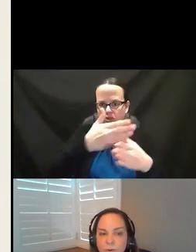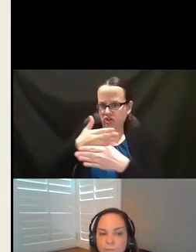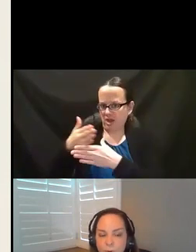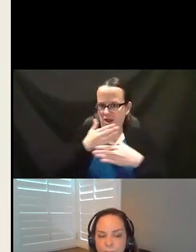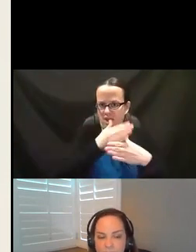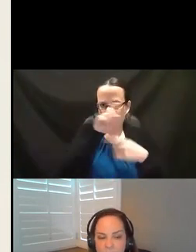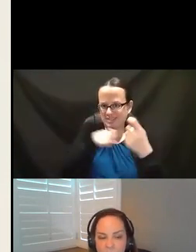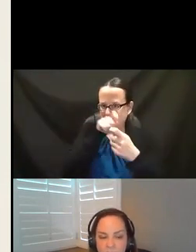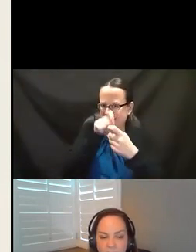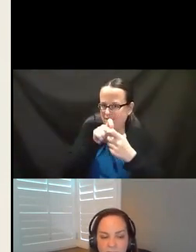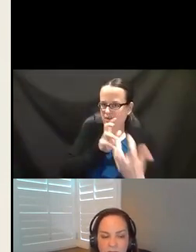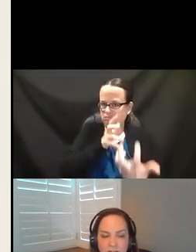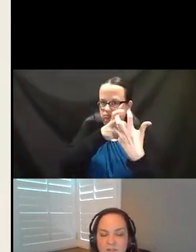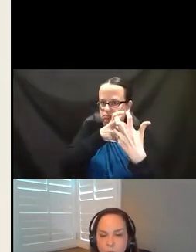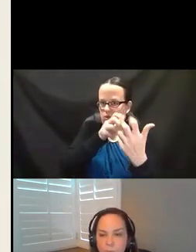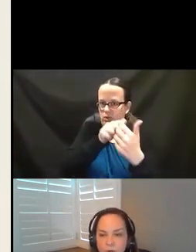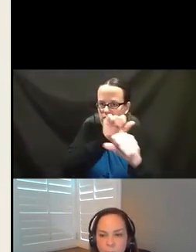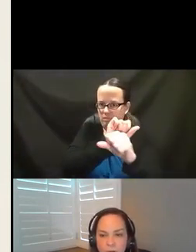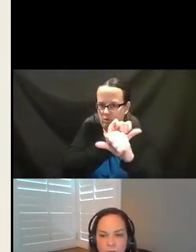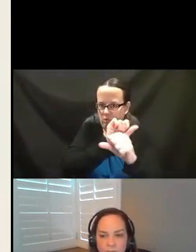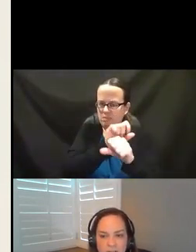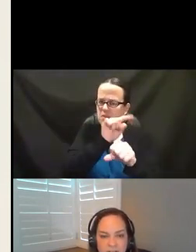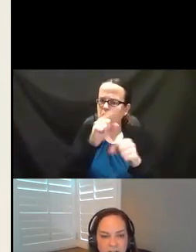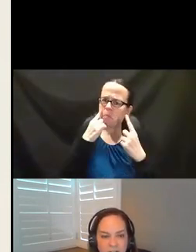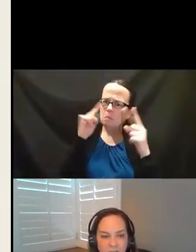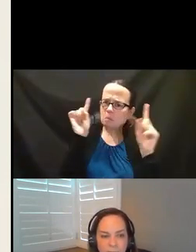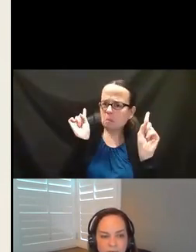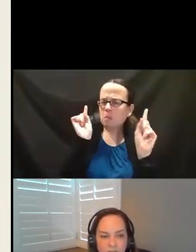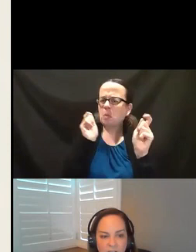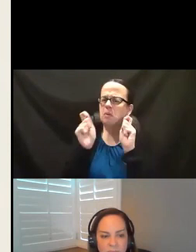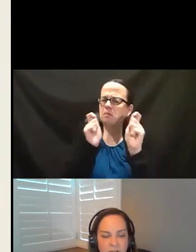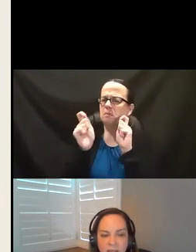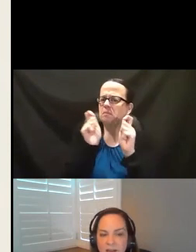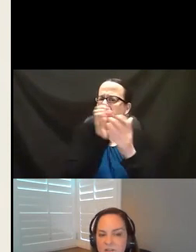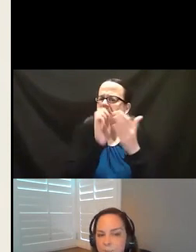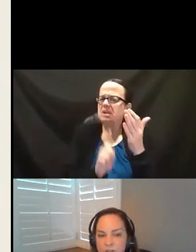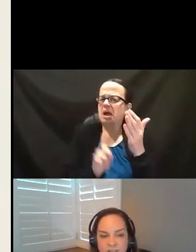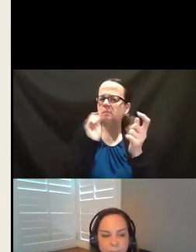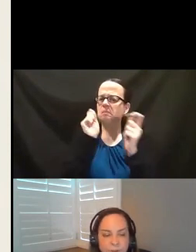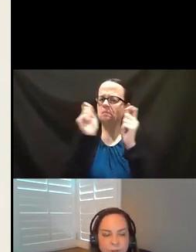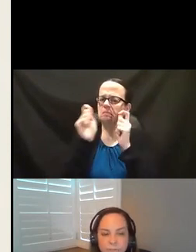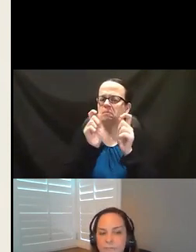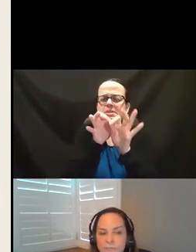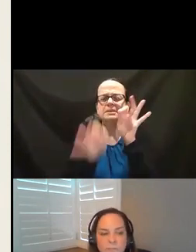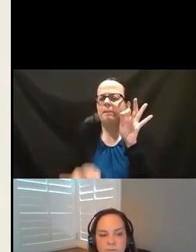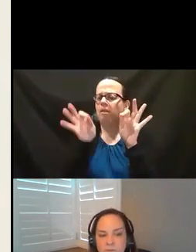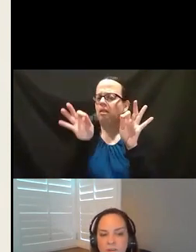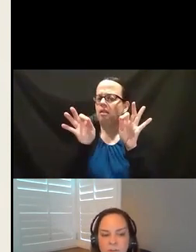to employment, and this worked pretty well. We've redesigned it a couple of times, and it's pretty simple.